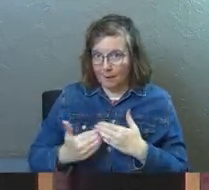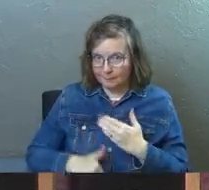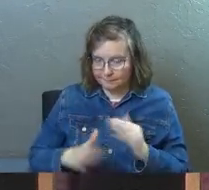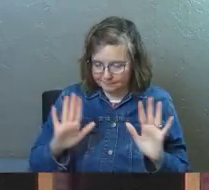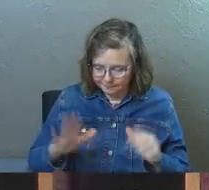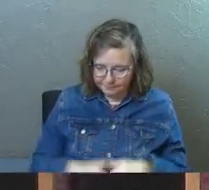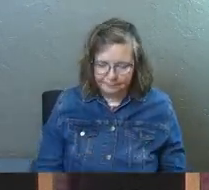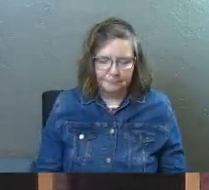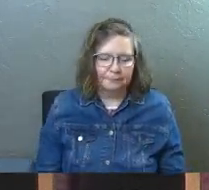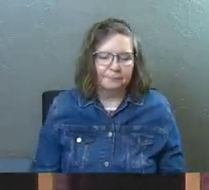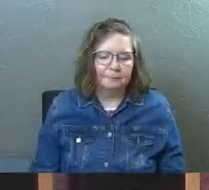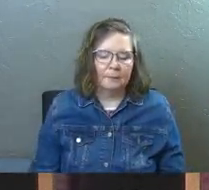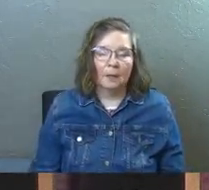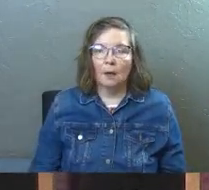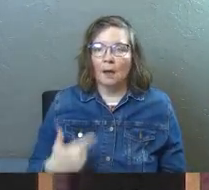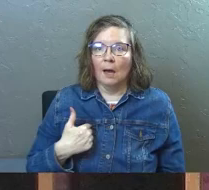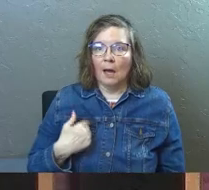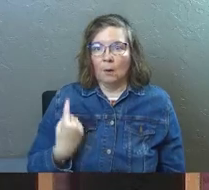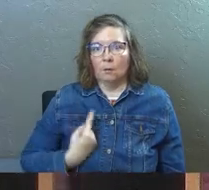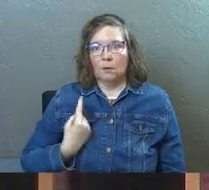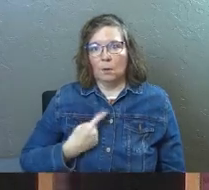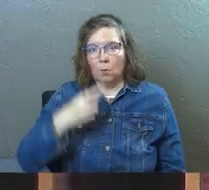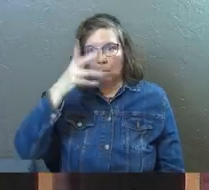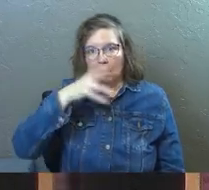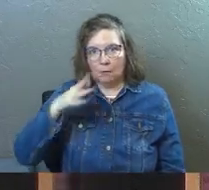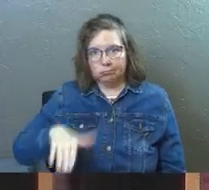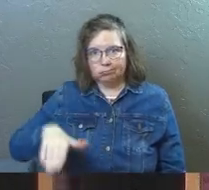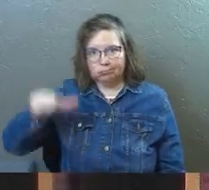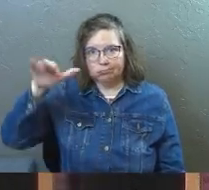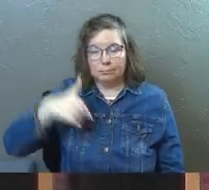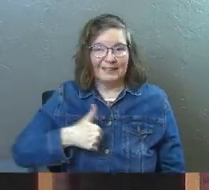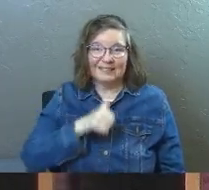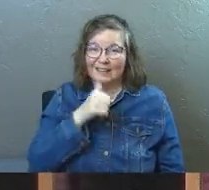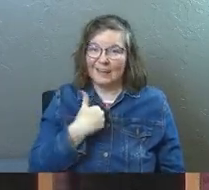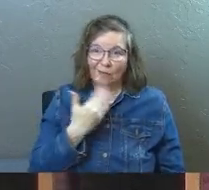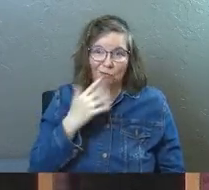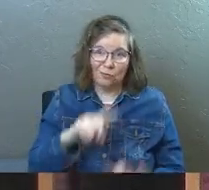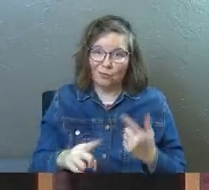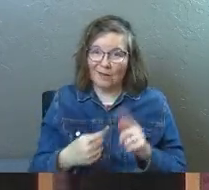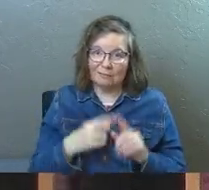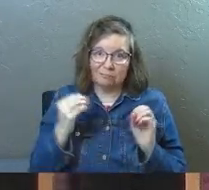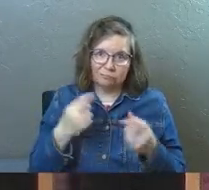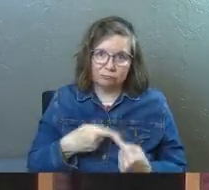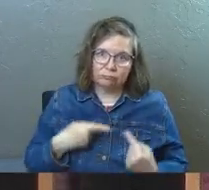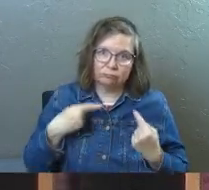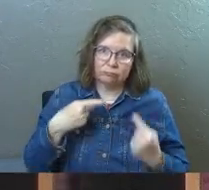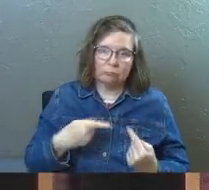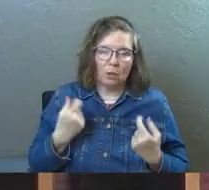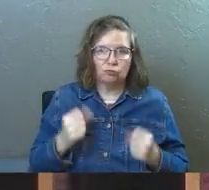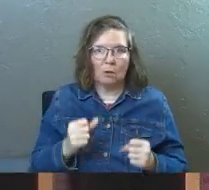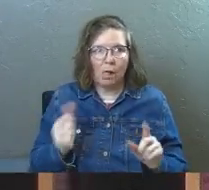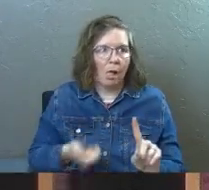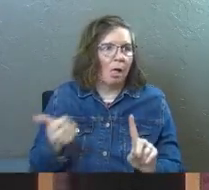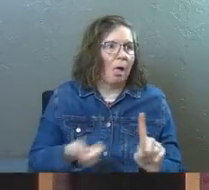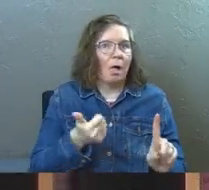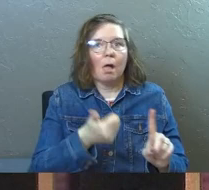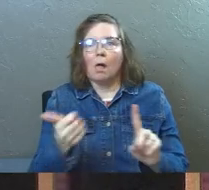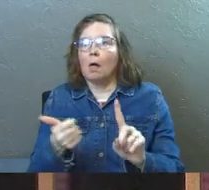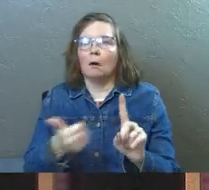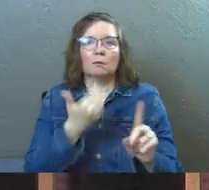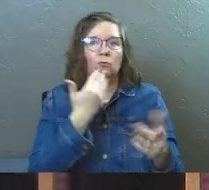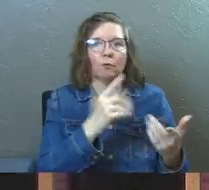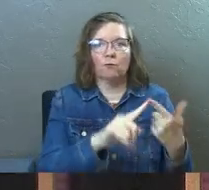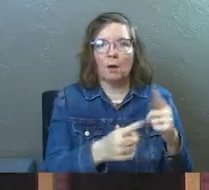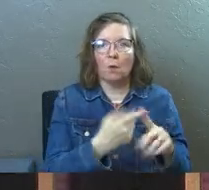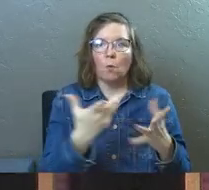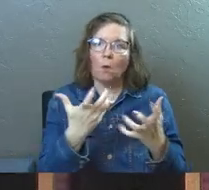I was a lonely guy and didn't have good friendships and was constantly trying to